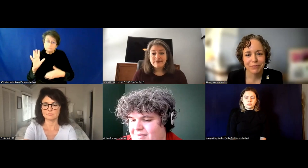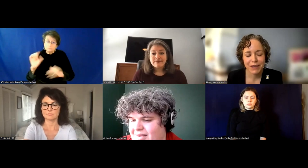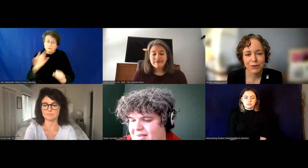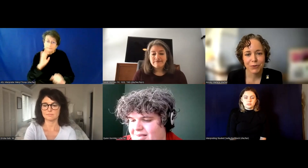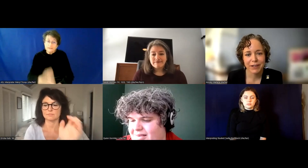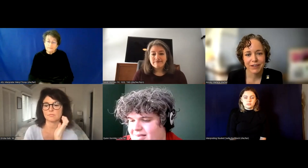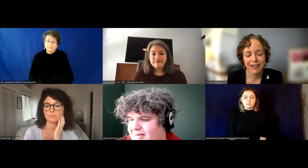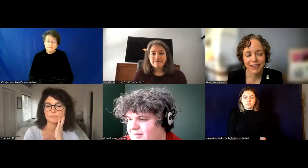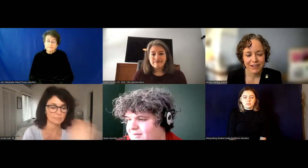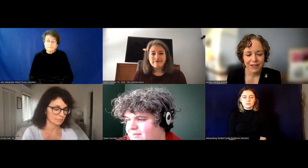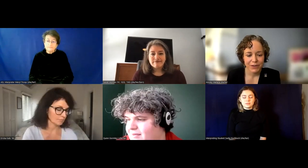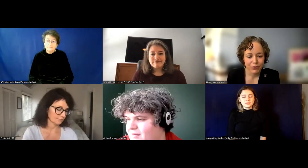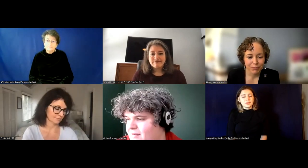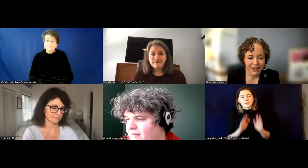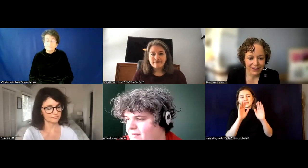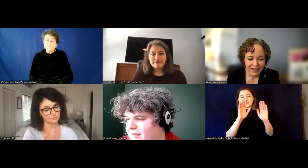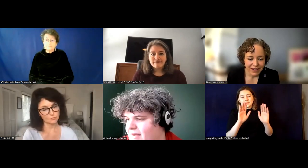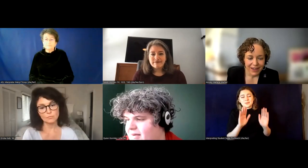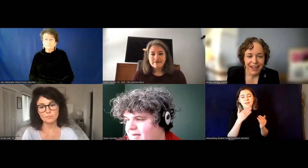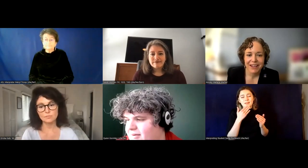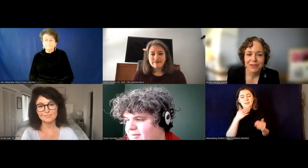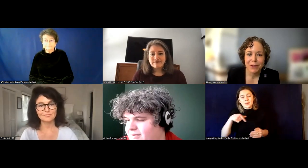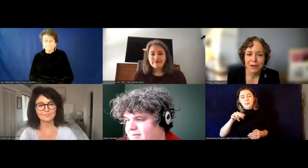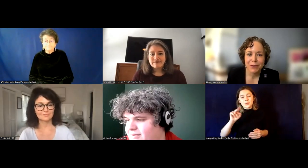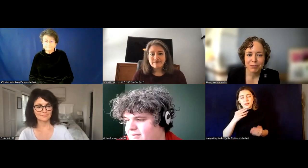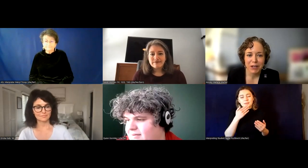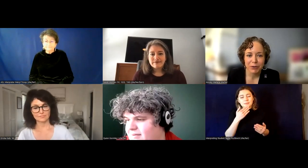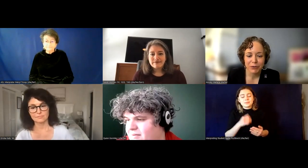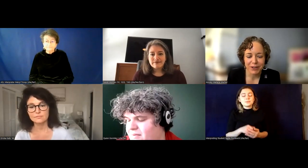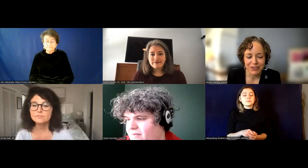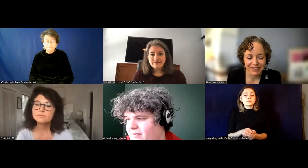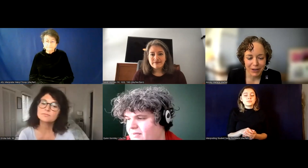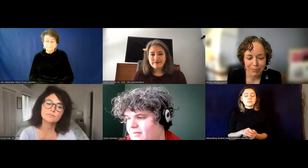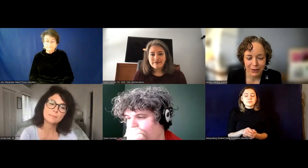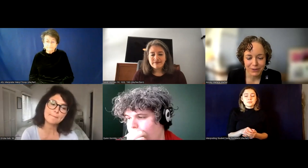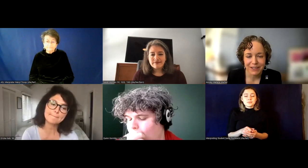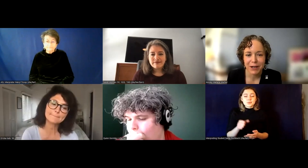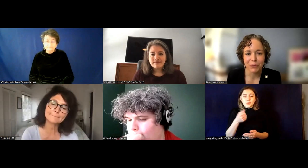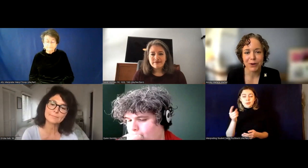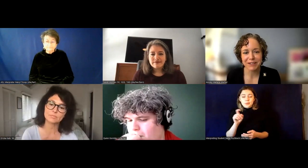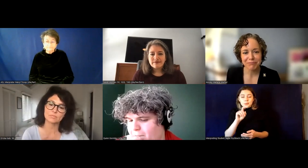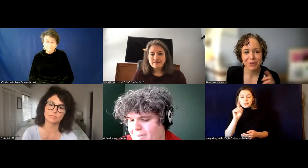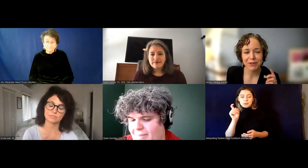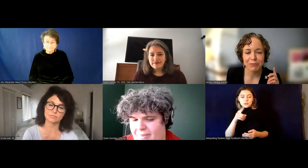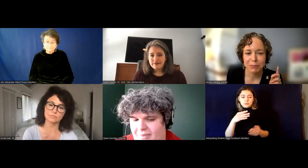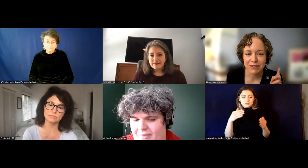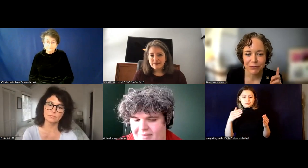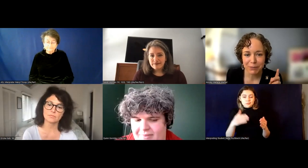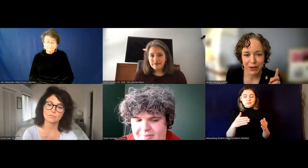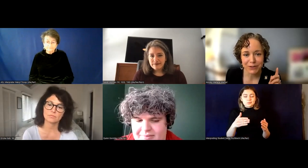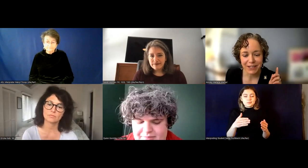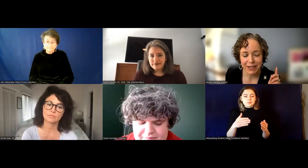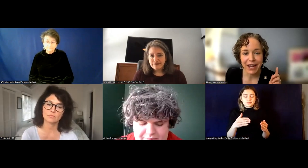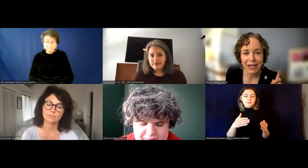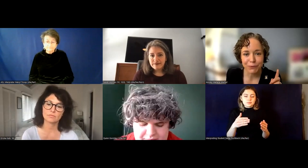Great. Thank you, Quinn. And there have been a, there have been a couple of questions about, uh, one specific